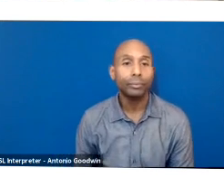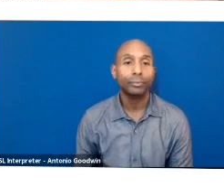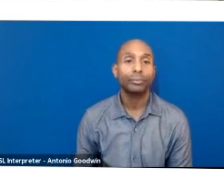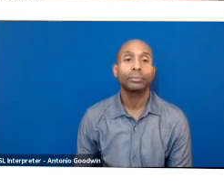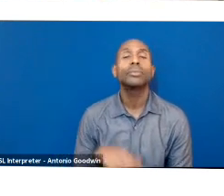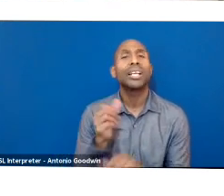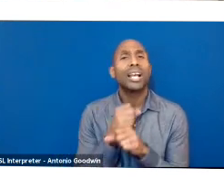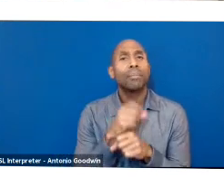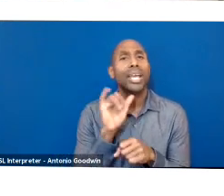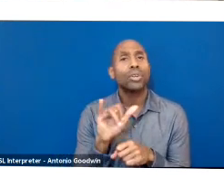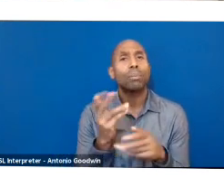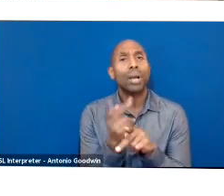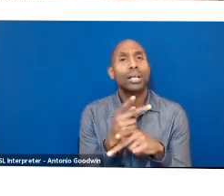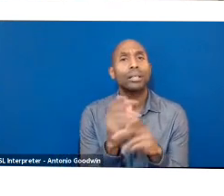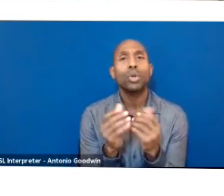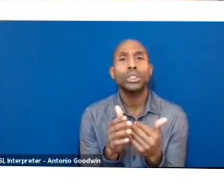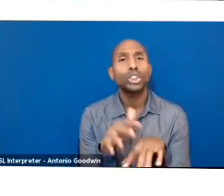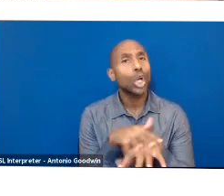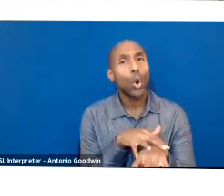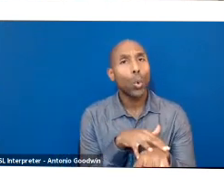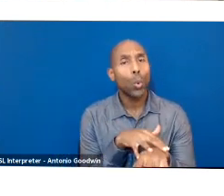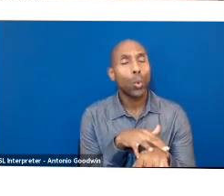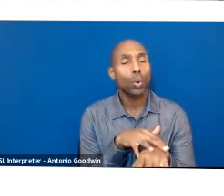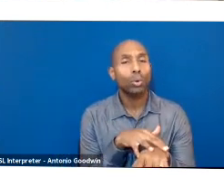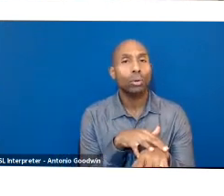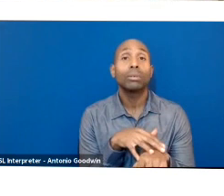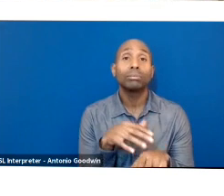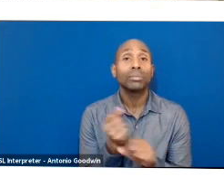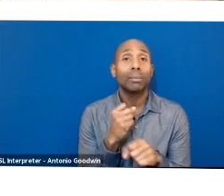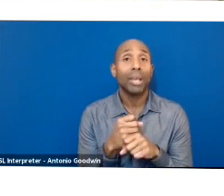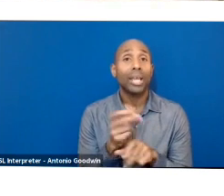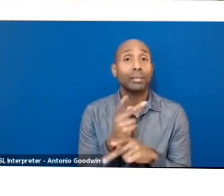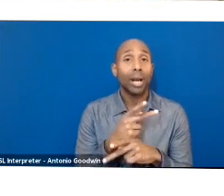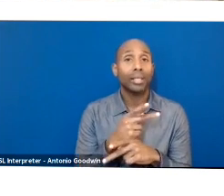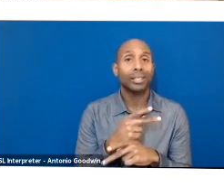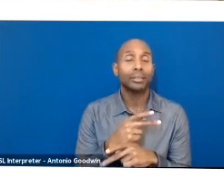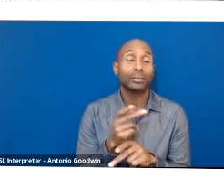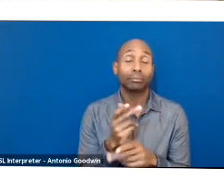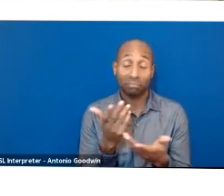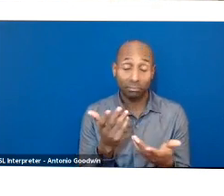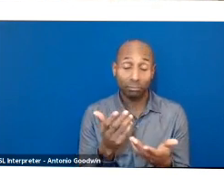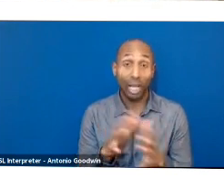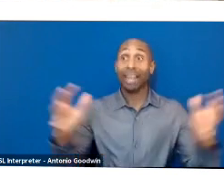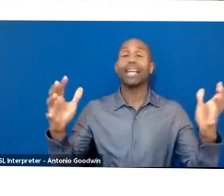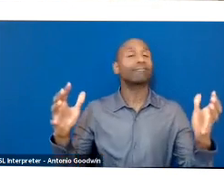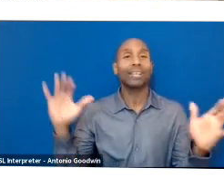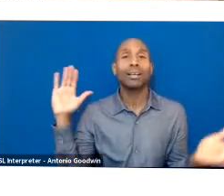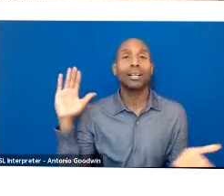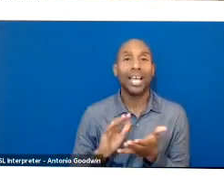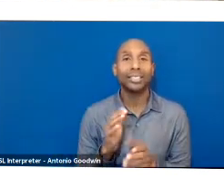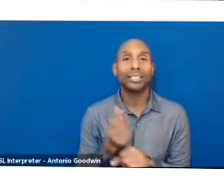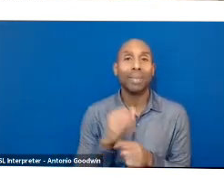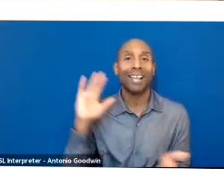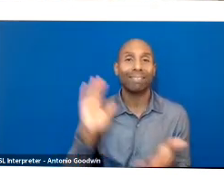less the industrial revolution and the onset of machines has made it so that